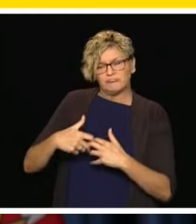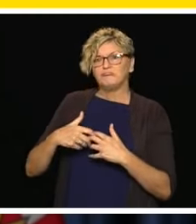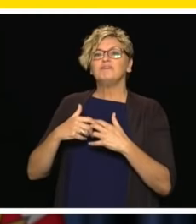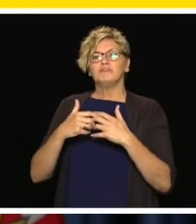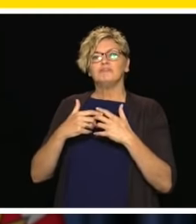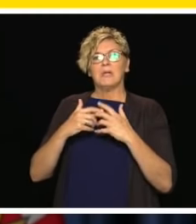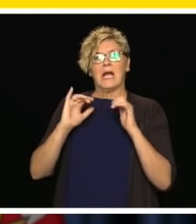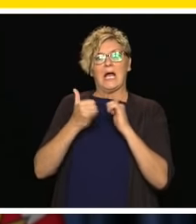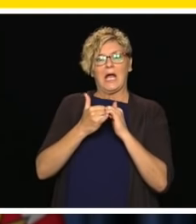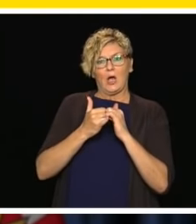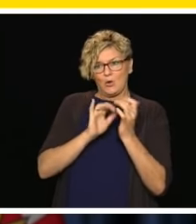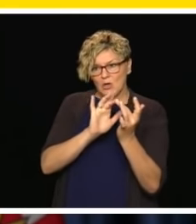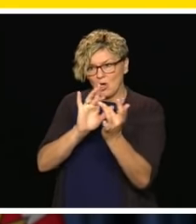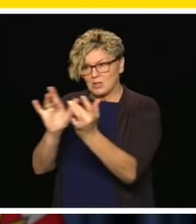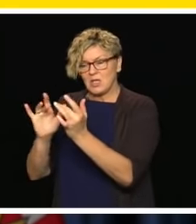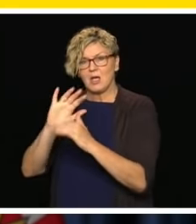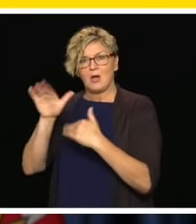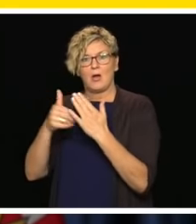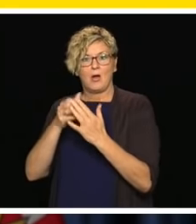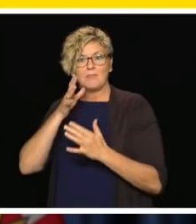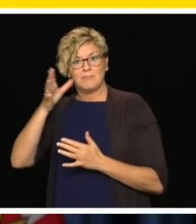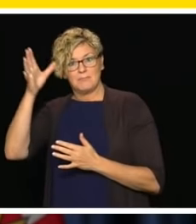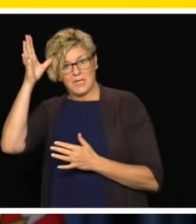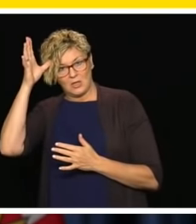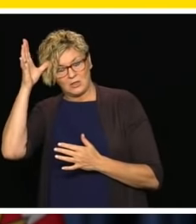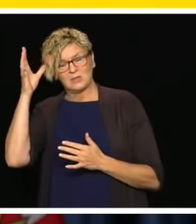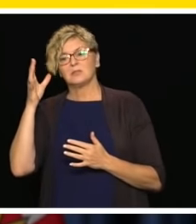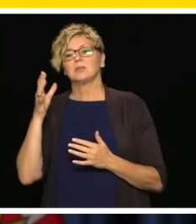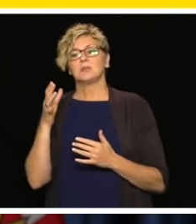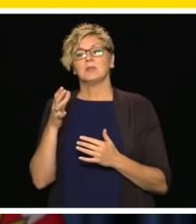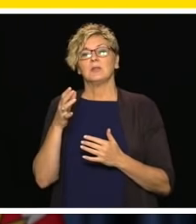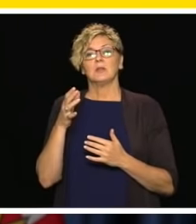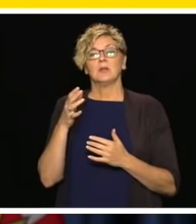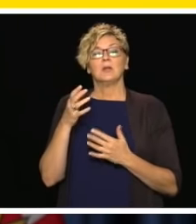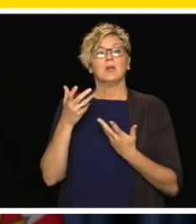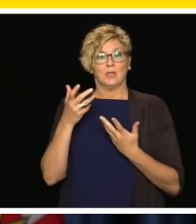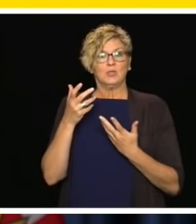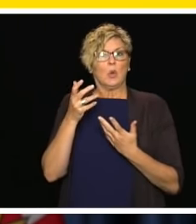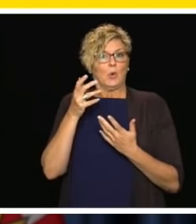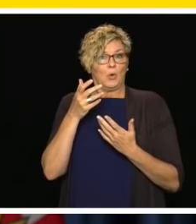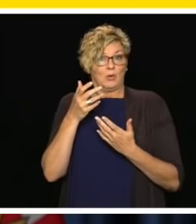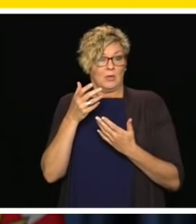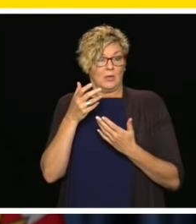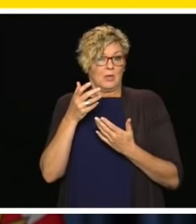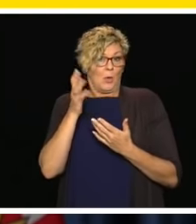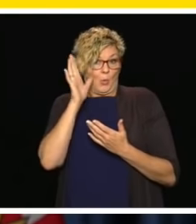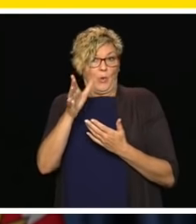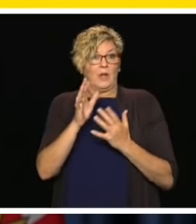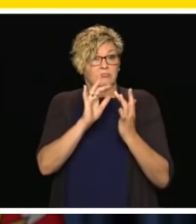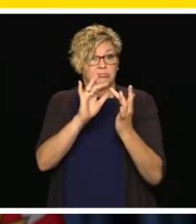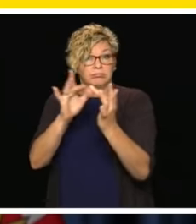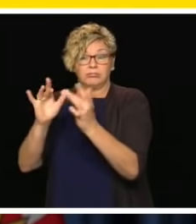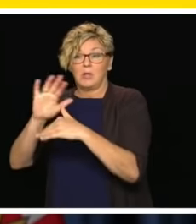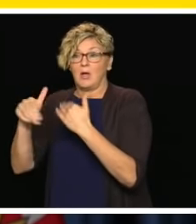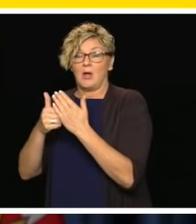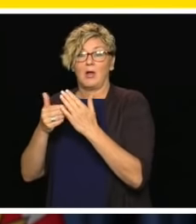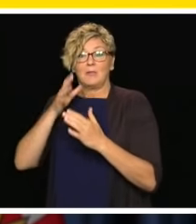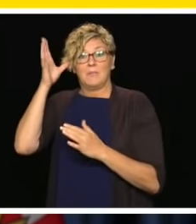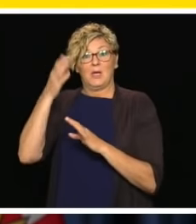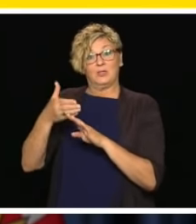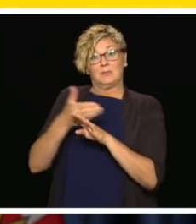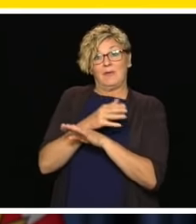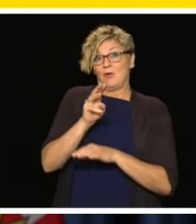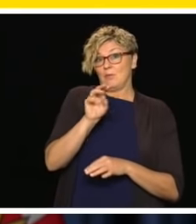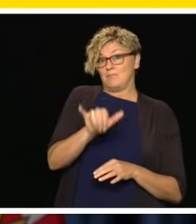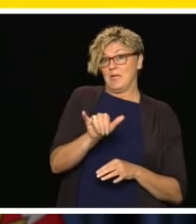expect to hear at a local level from school-based instruction details before May 22nd.